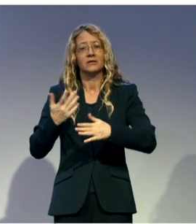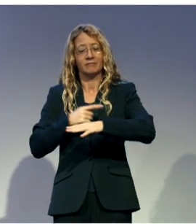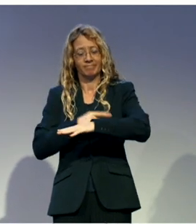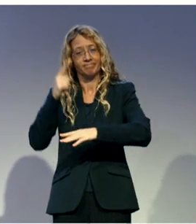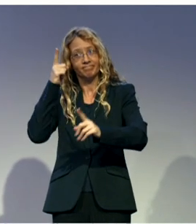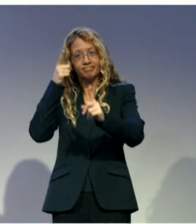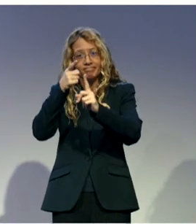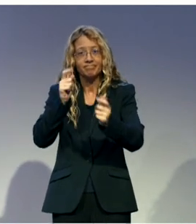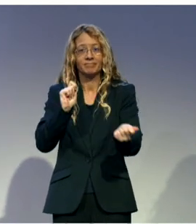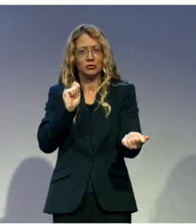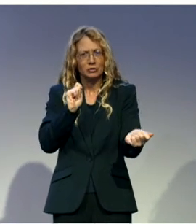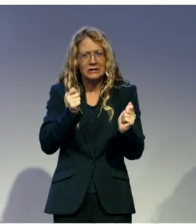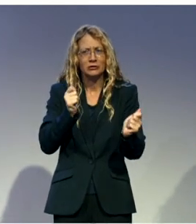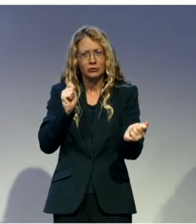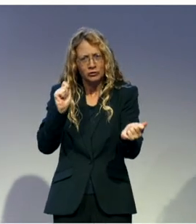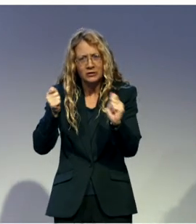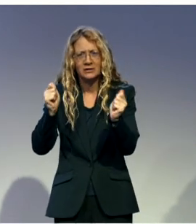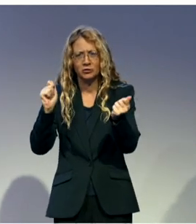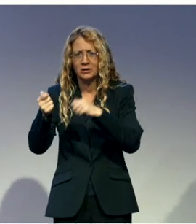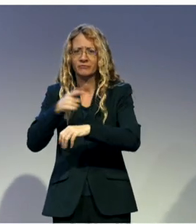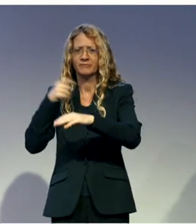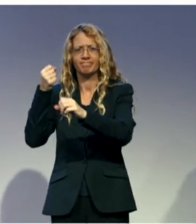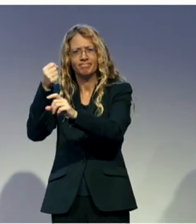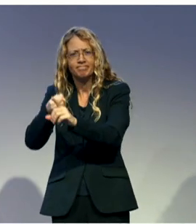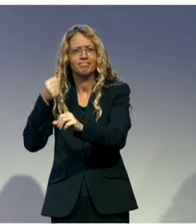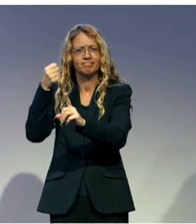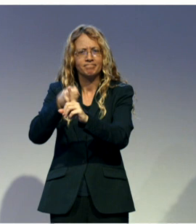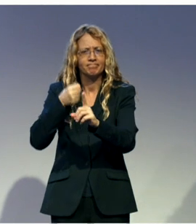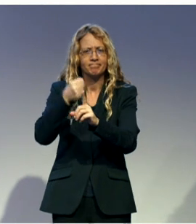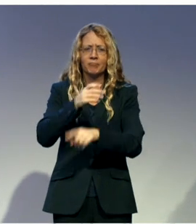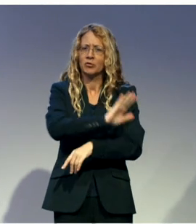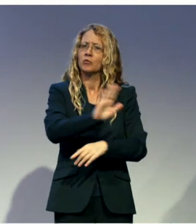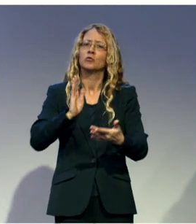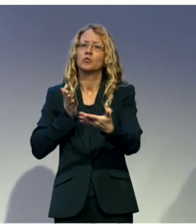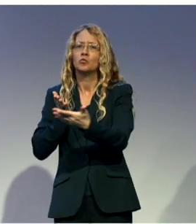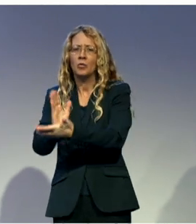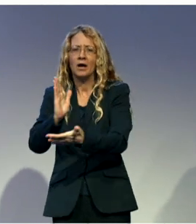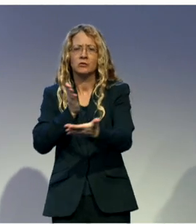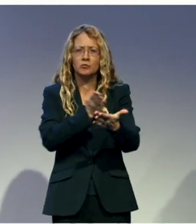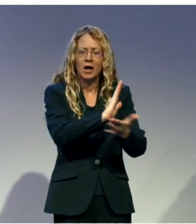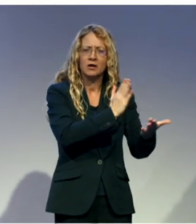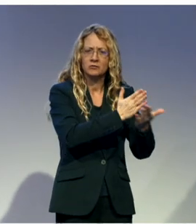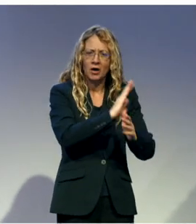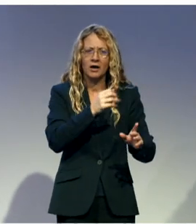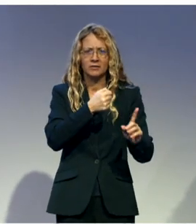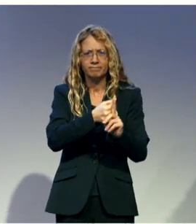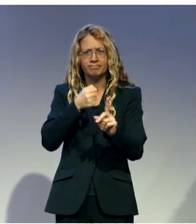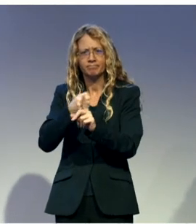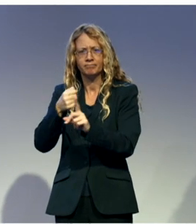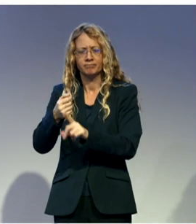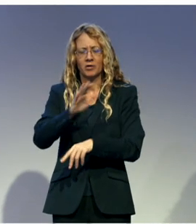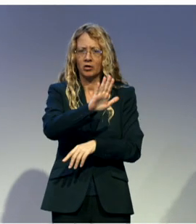We do civic engagement and advocates. We do research, capacity building for change, as well as sustainability.